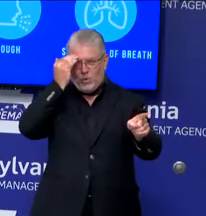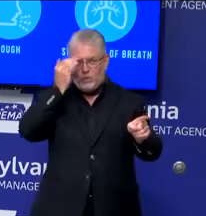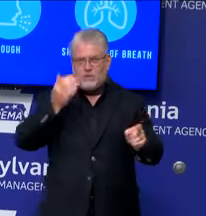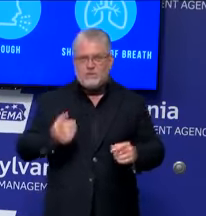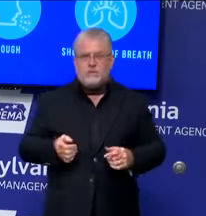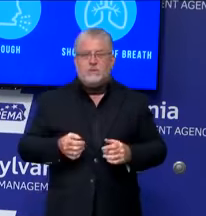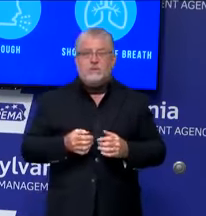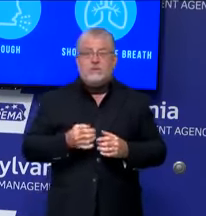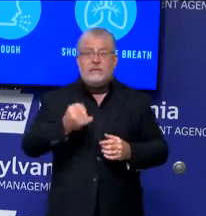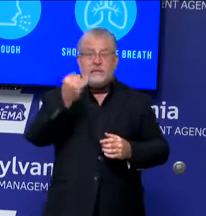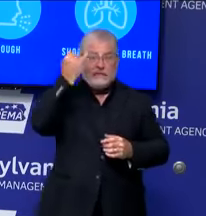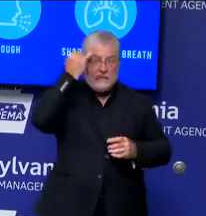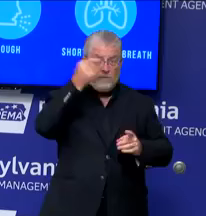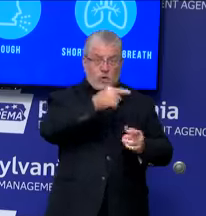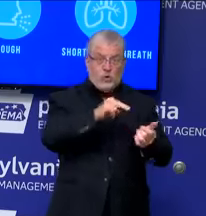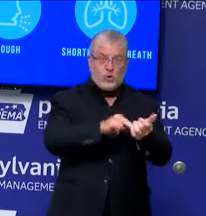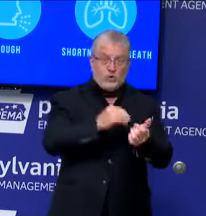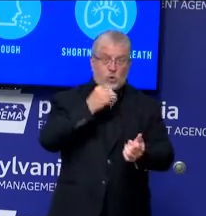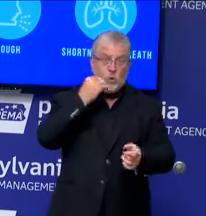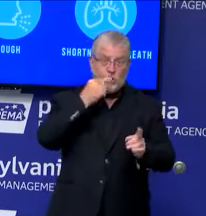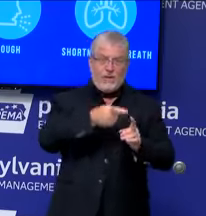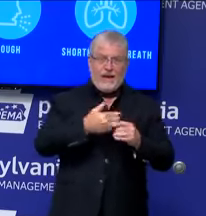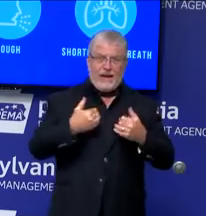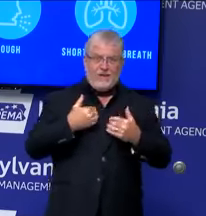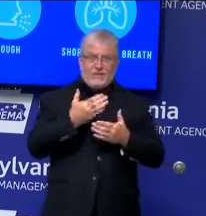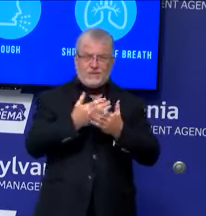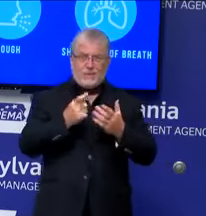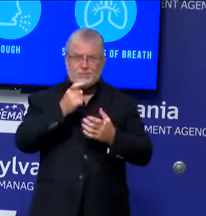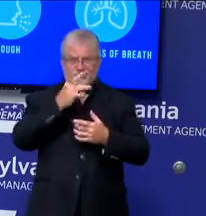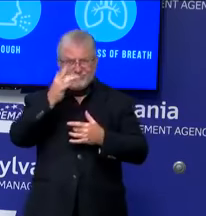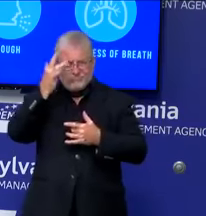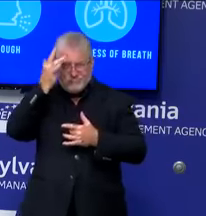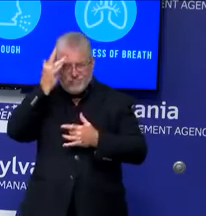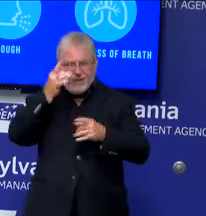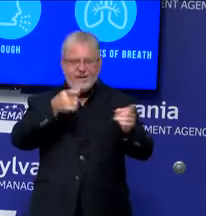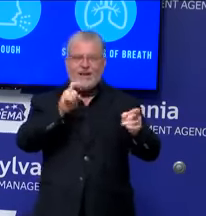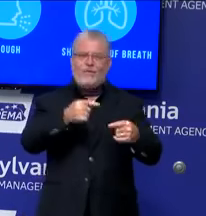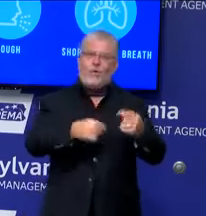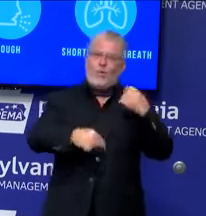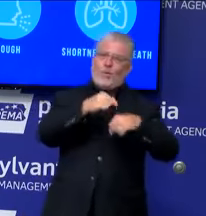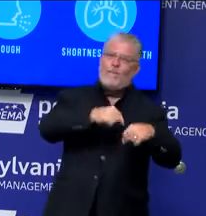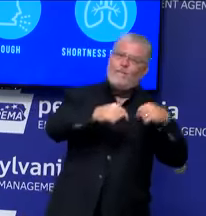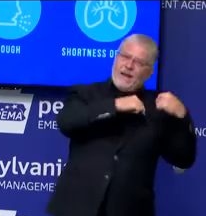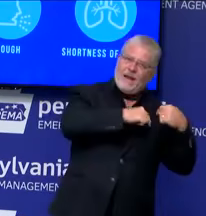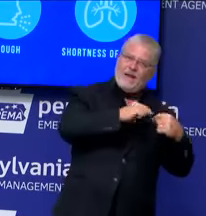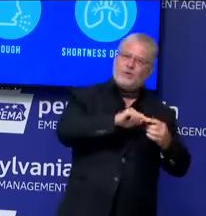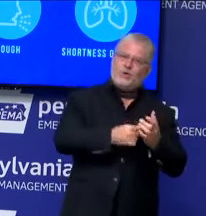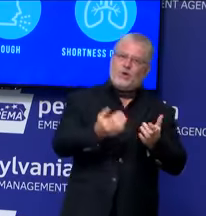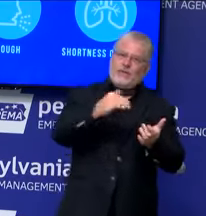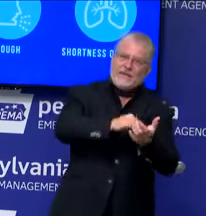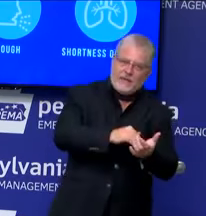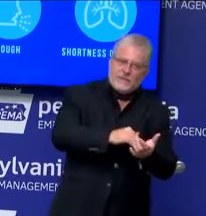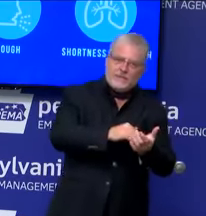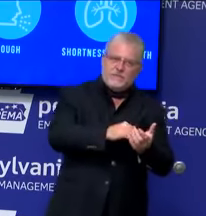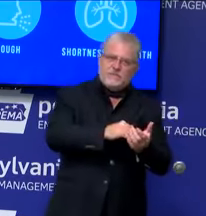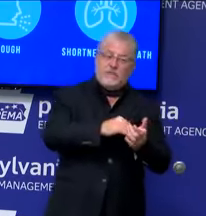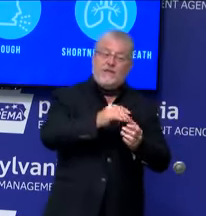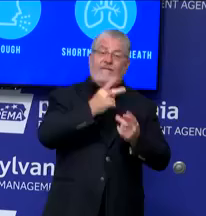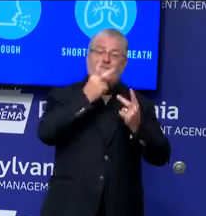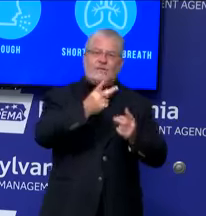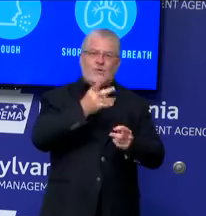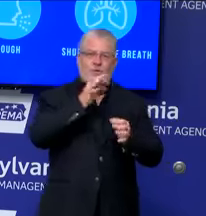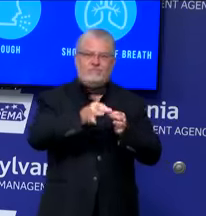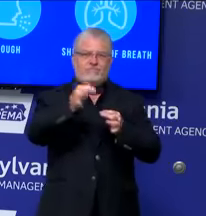again in terms of their infection control and then retest, and then they'll be able to allow visitors. And then, again, just to clarify, if they would have an infection,